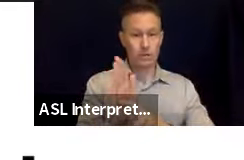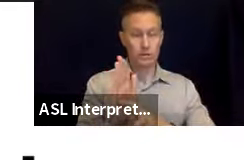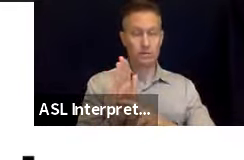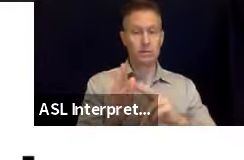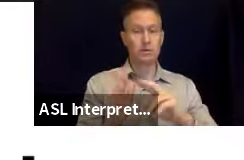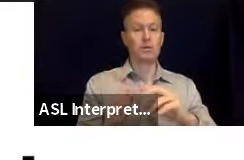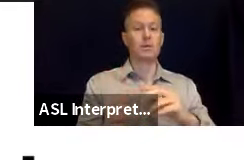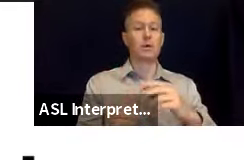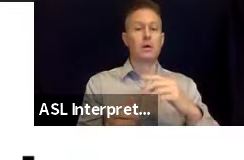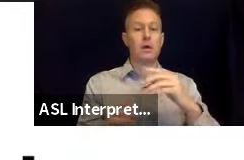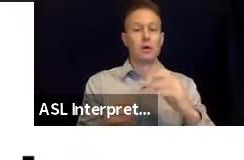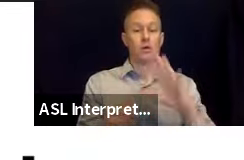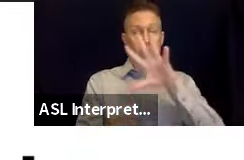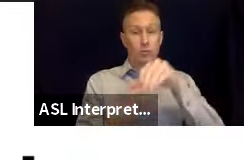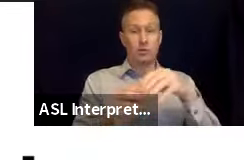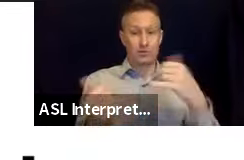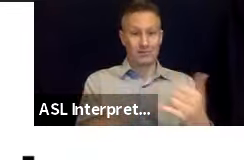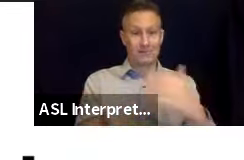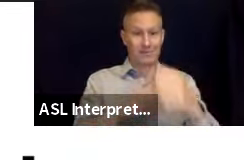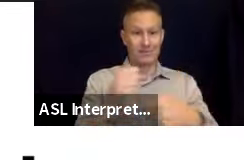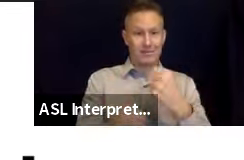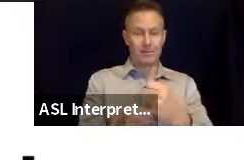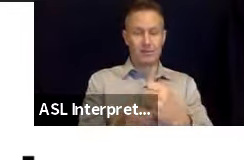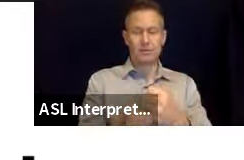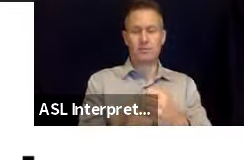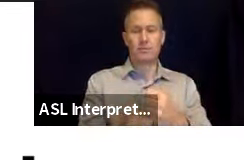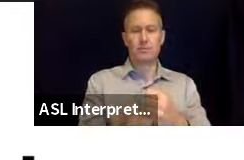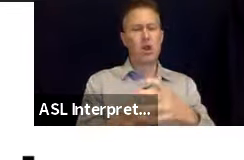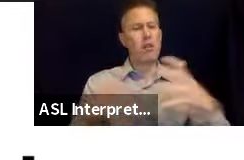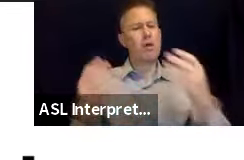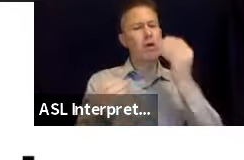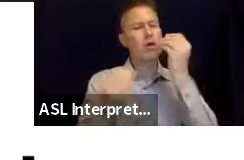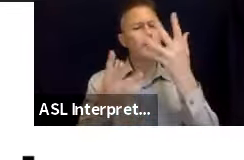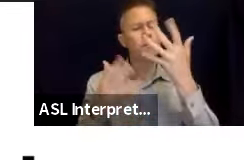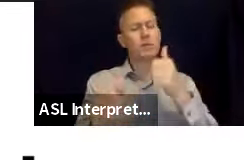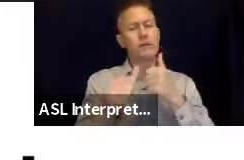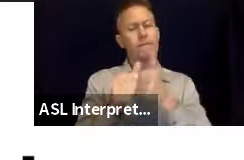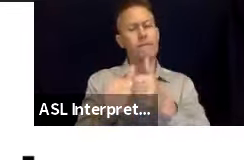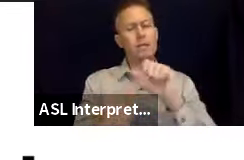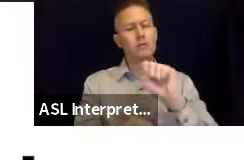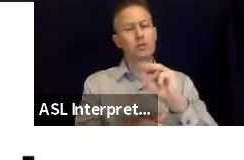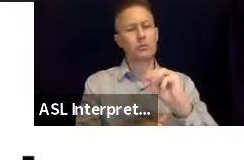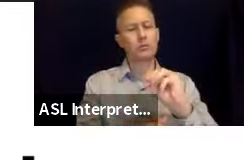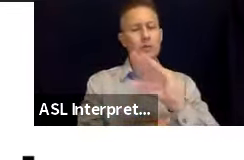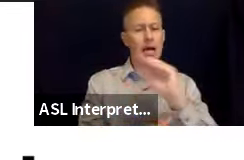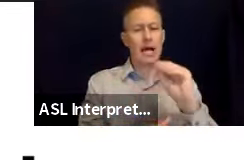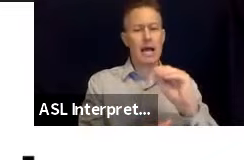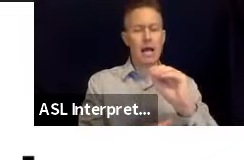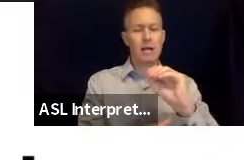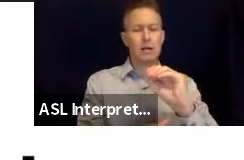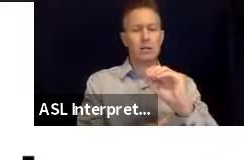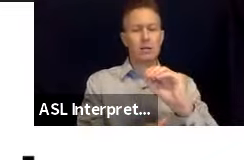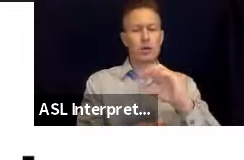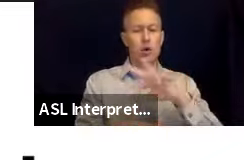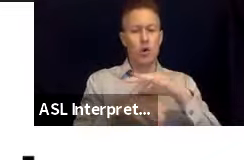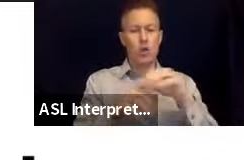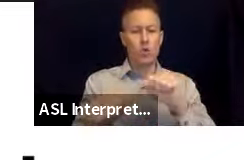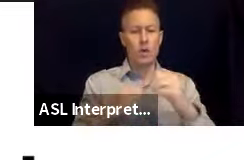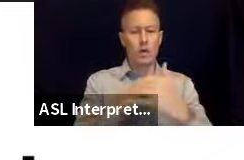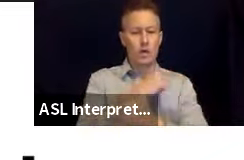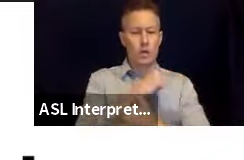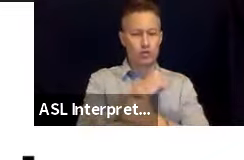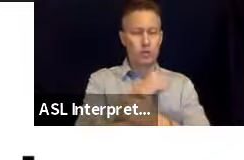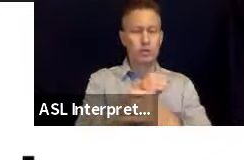year. Lots of information and follow us on our social media, both for shakeout and the earthquake country alliance. You can see there.